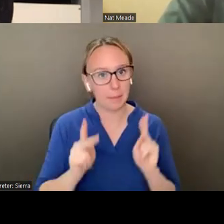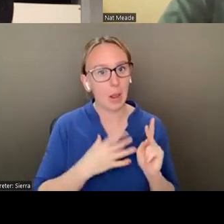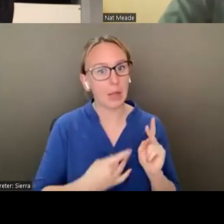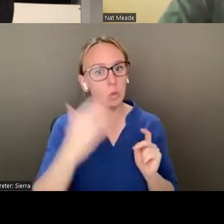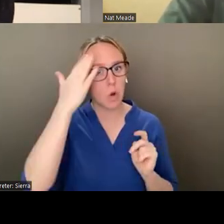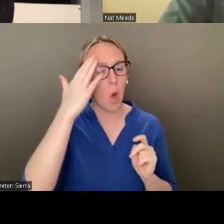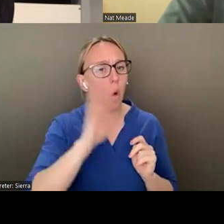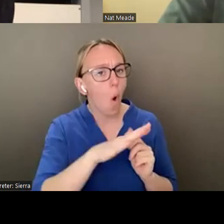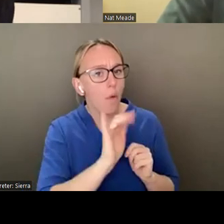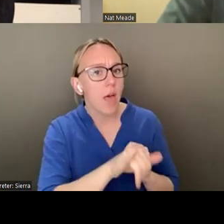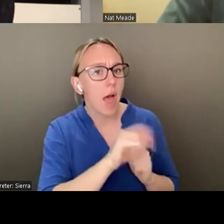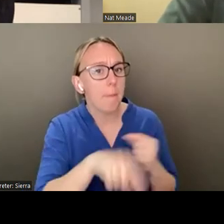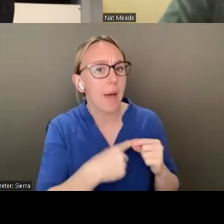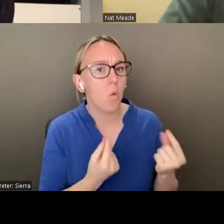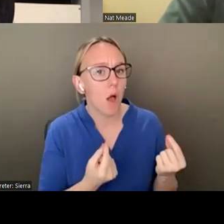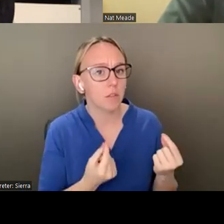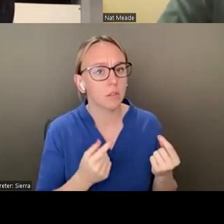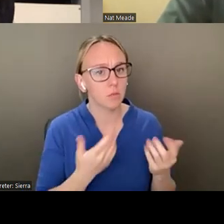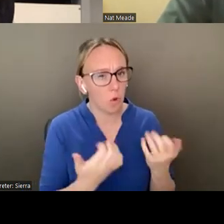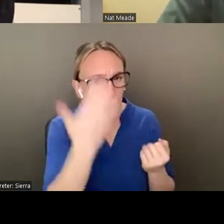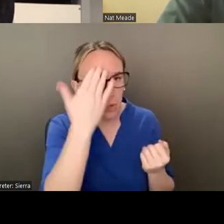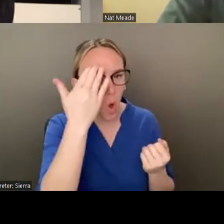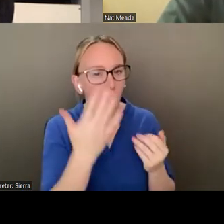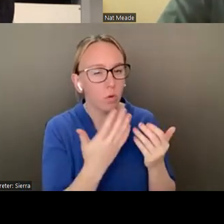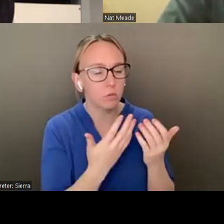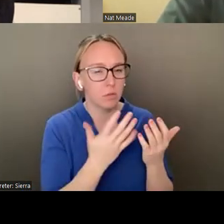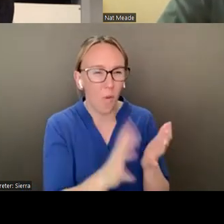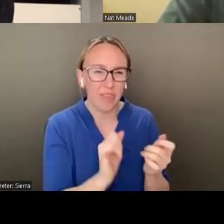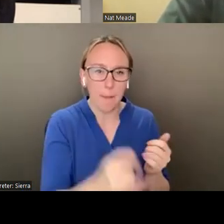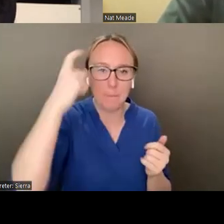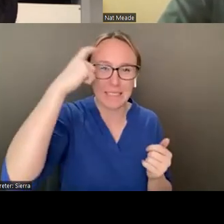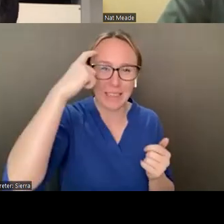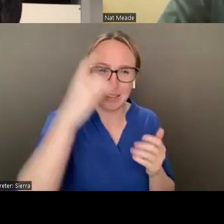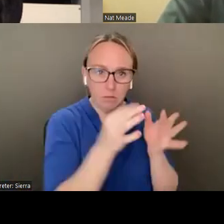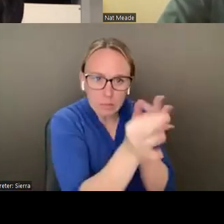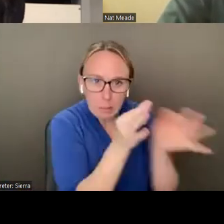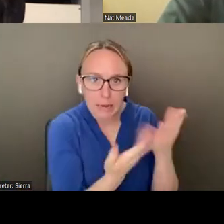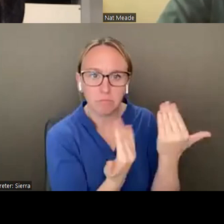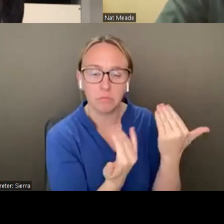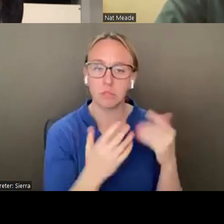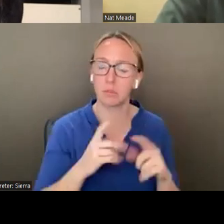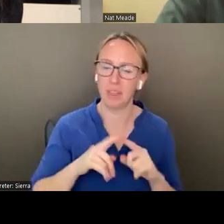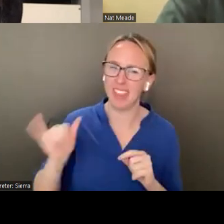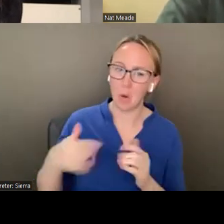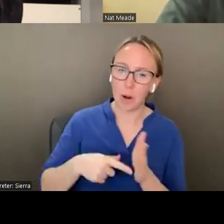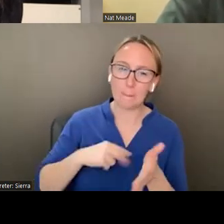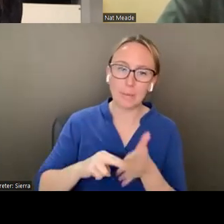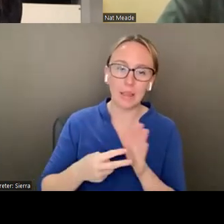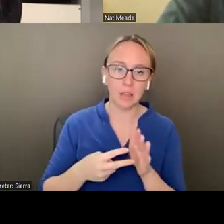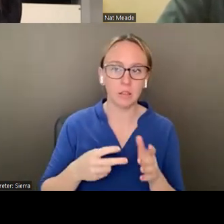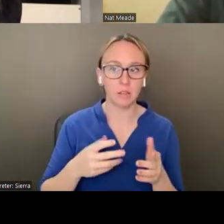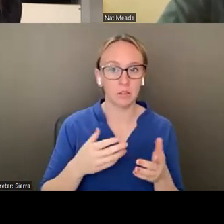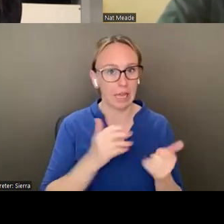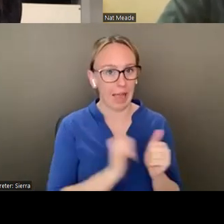they like it to make sense. So I guess that's all I mean. It's just kind of the, the push to have it kind of feel relevant and,